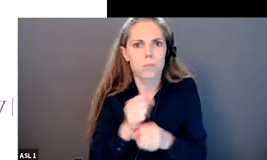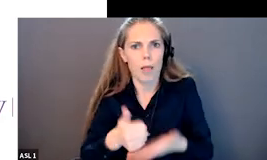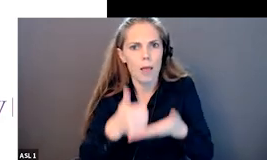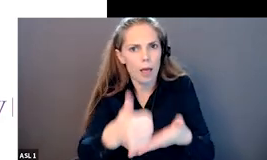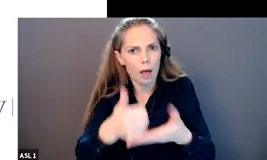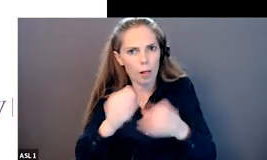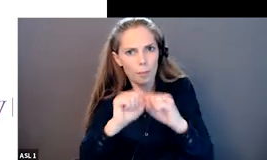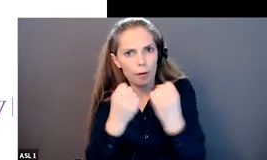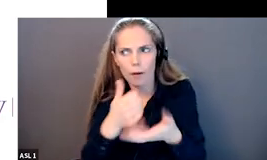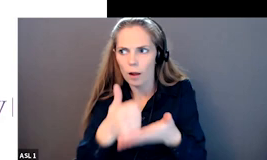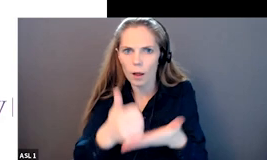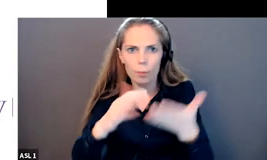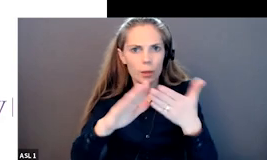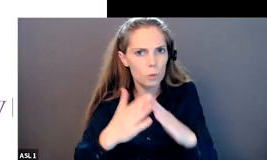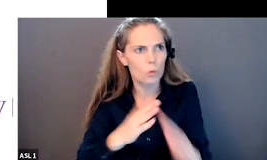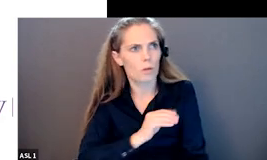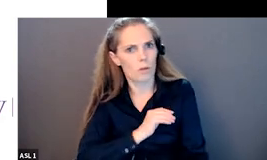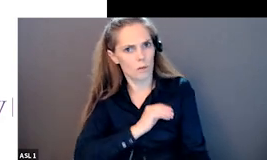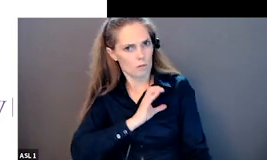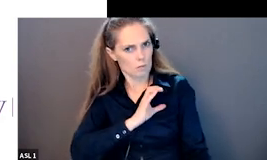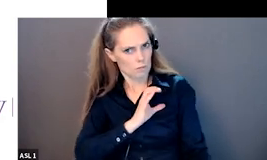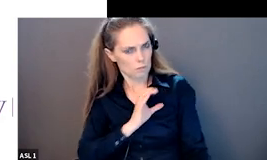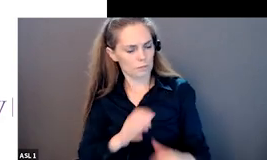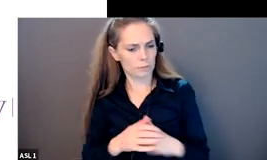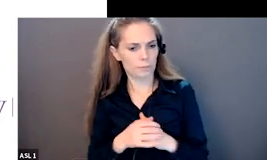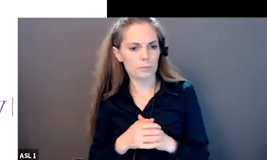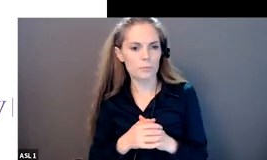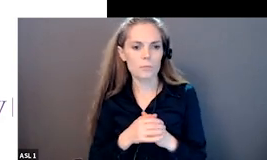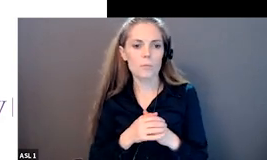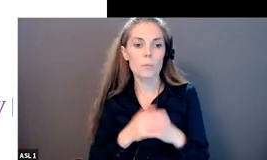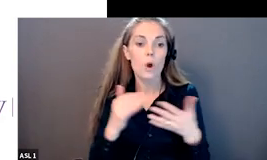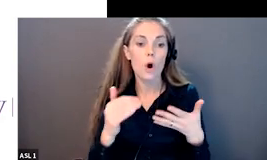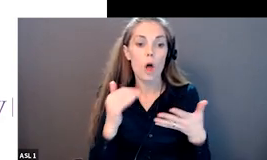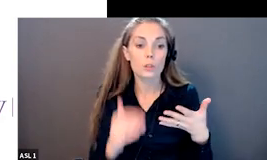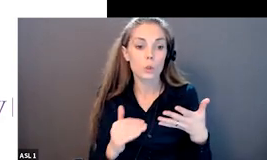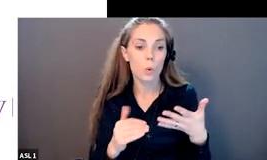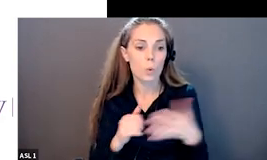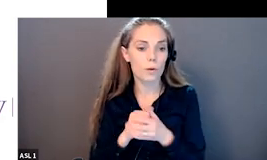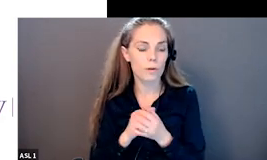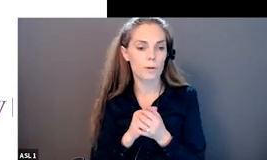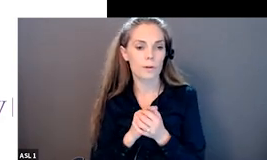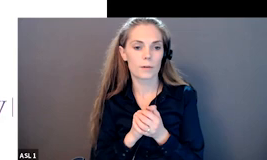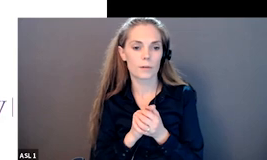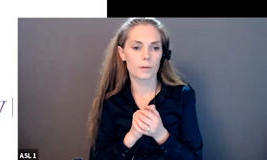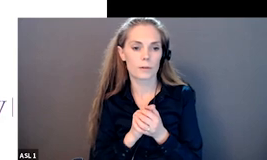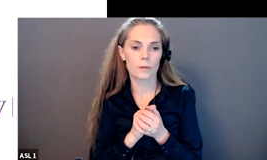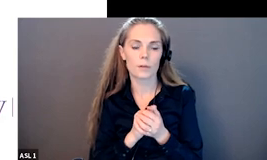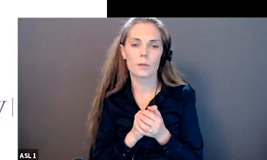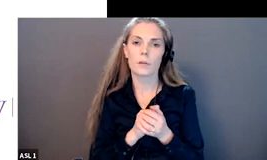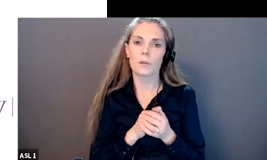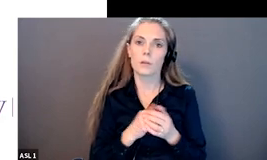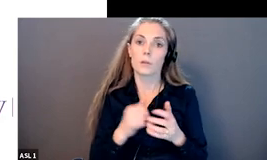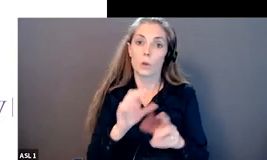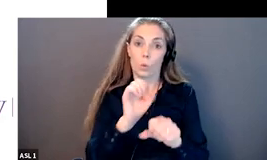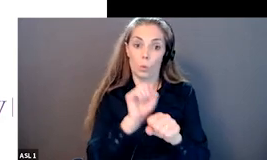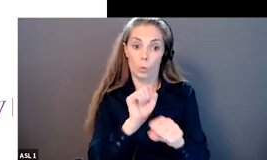is also fulfilling for them they're also they also mentioned an environment where they can